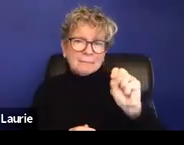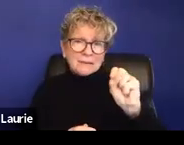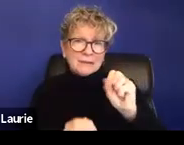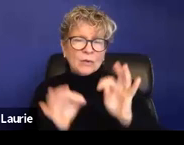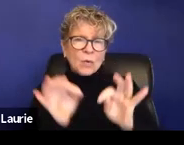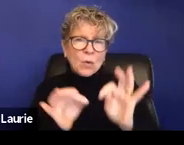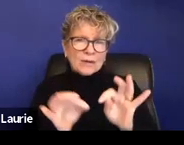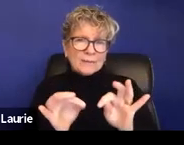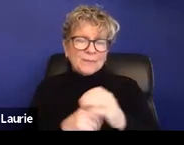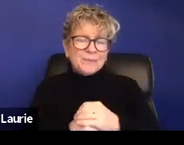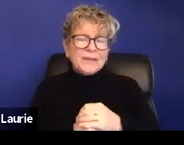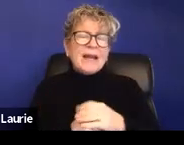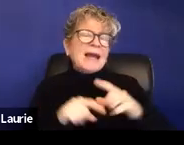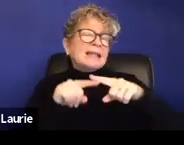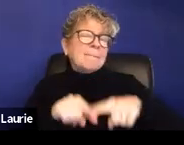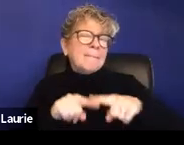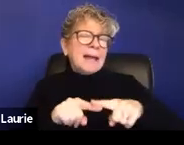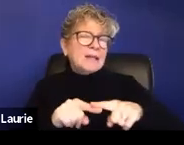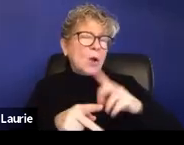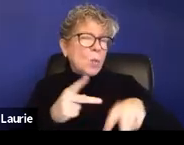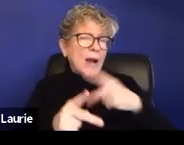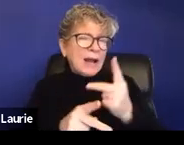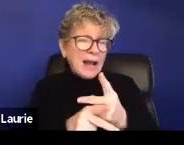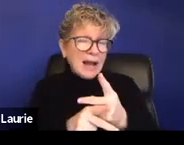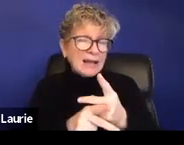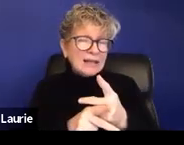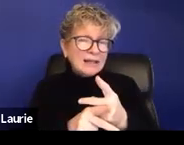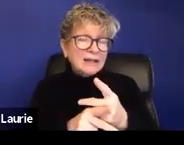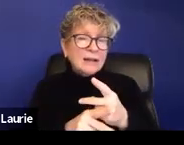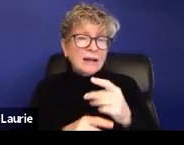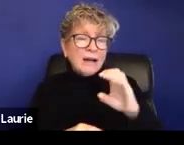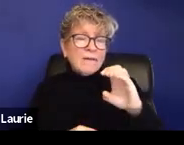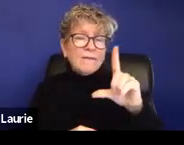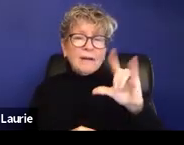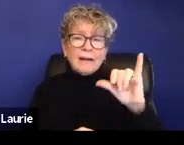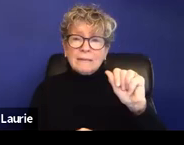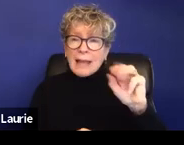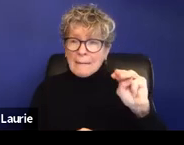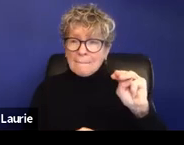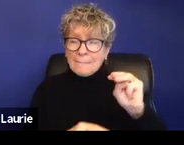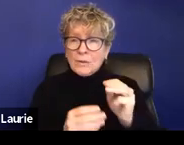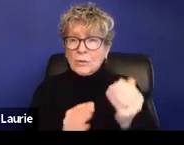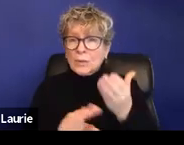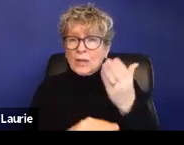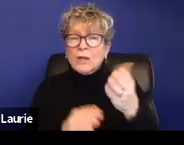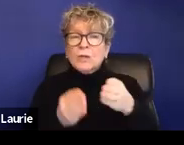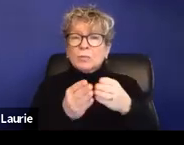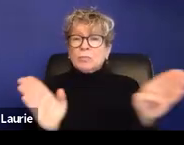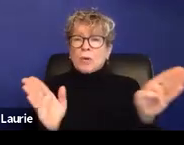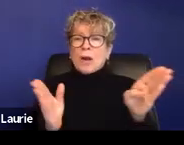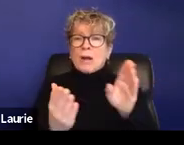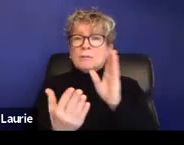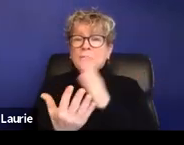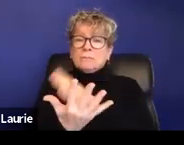on the type of claim it is, there's actually a very broad statute of limitations. So even though we don't represent